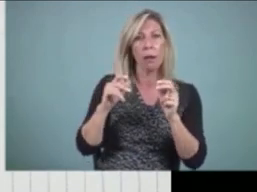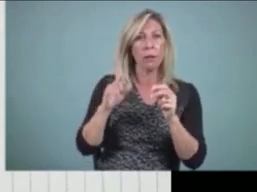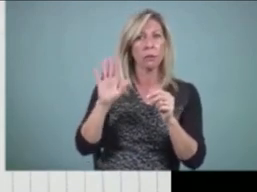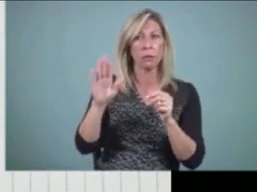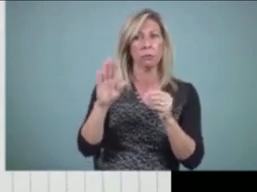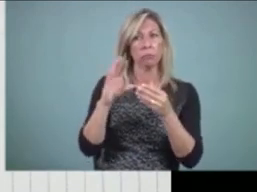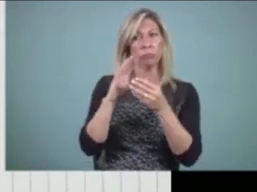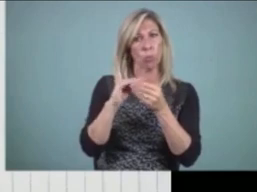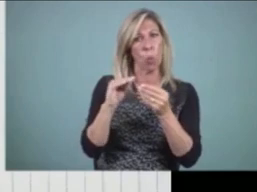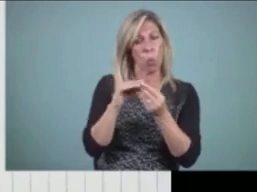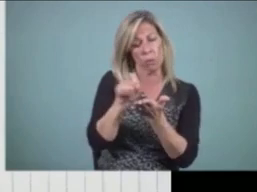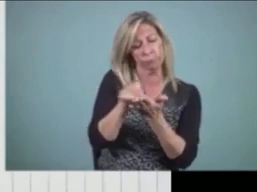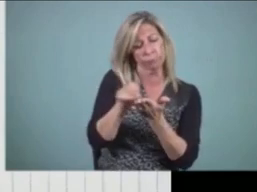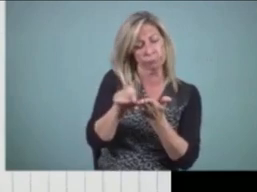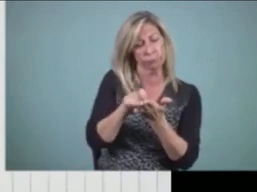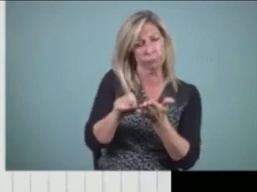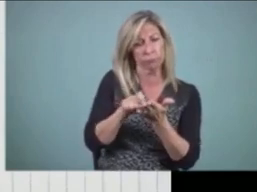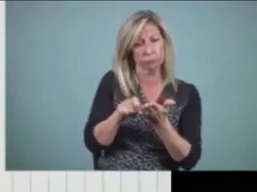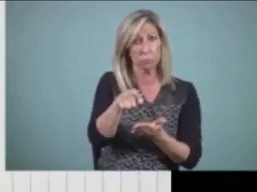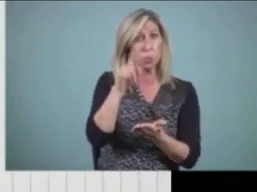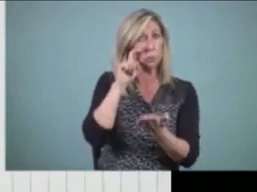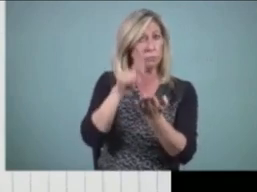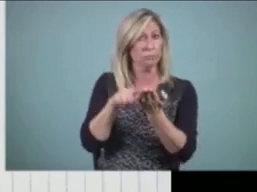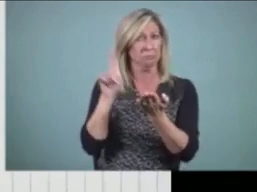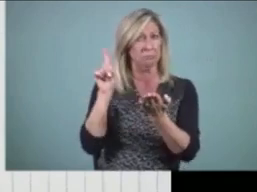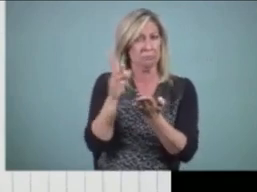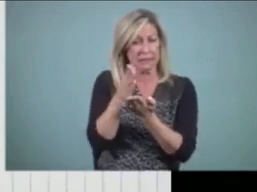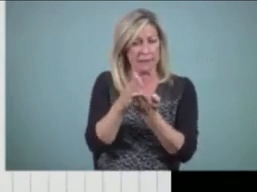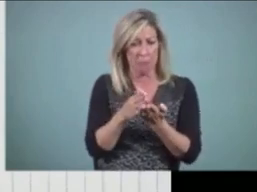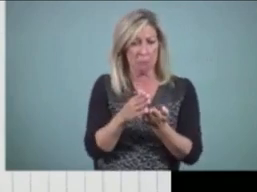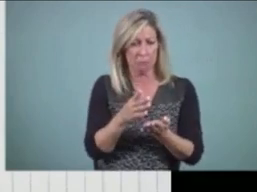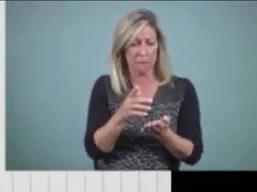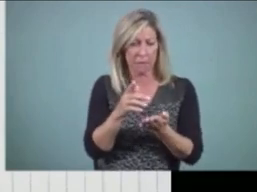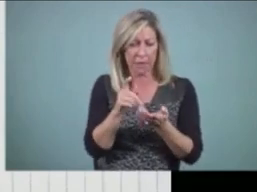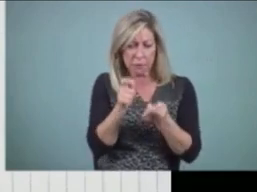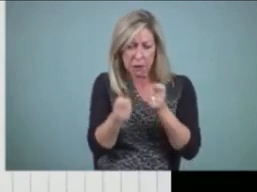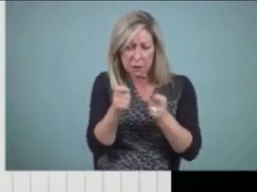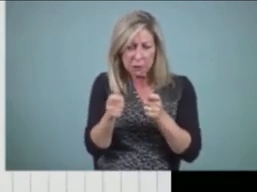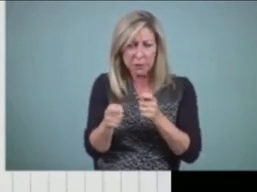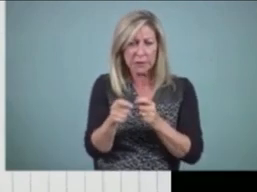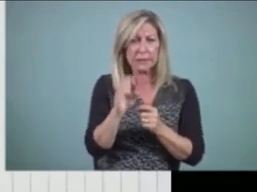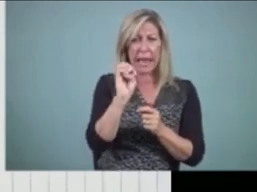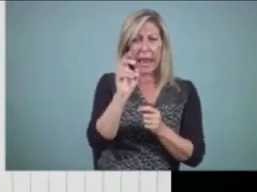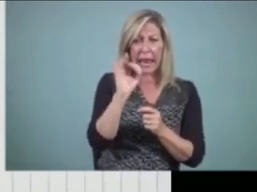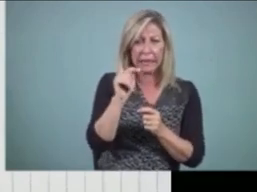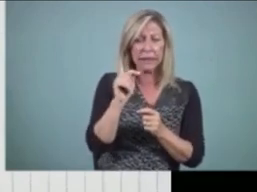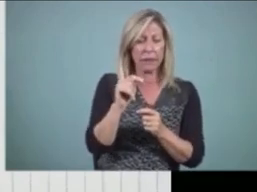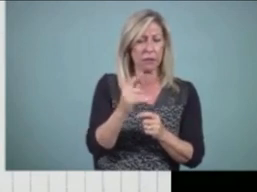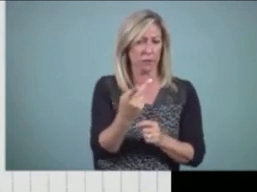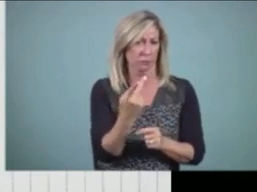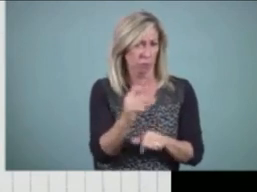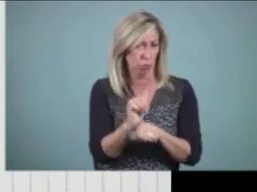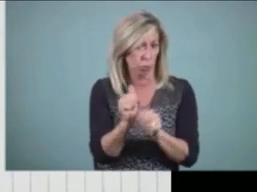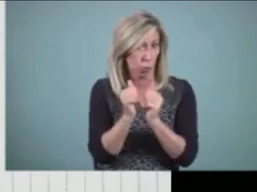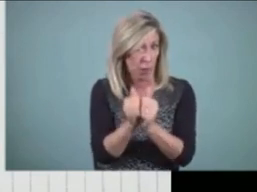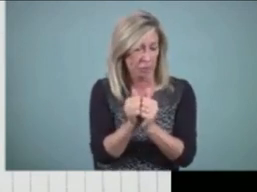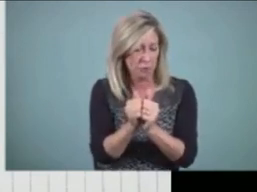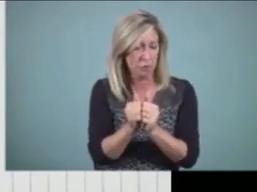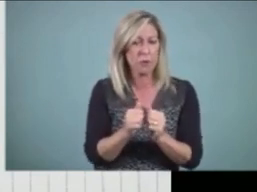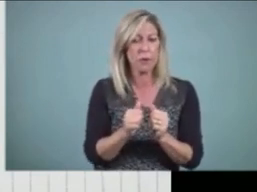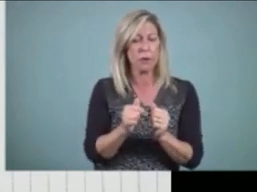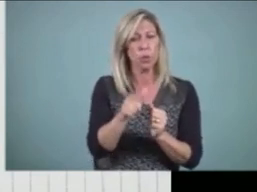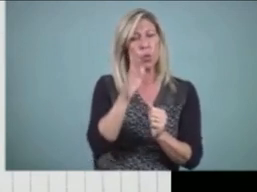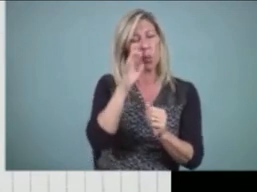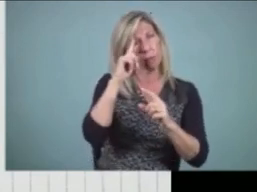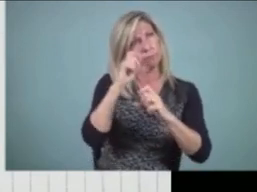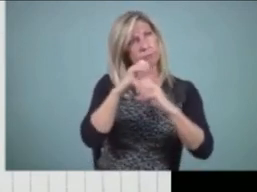see some of the editing that he and I were doing on that piece through the conference. And you'll see how the conference worked. And what you'll see